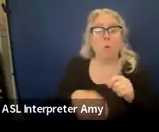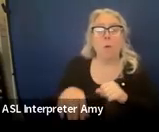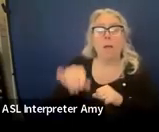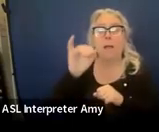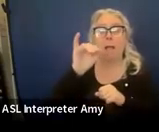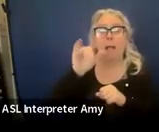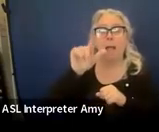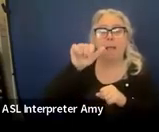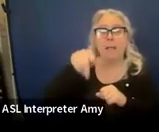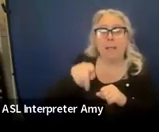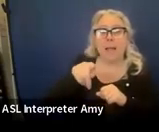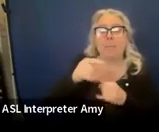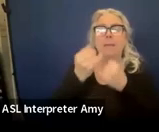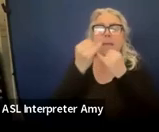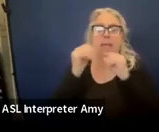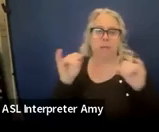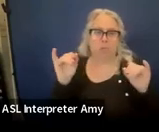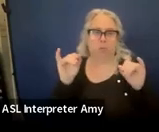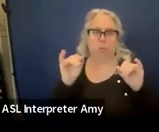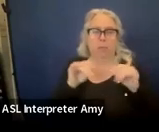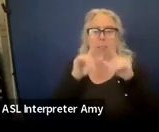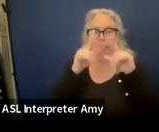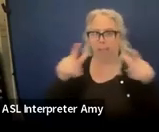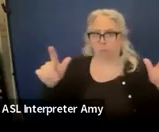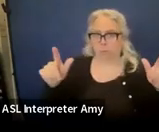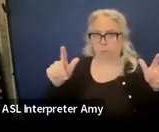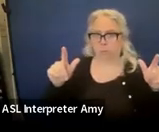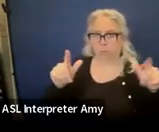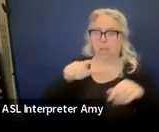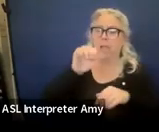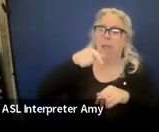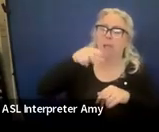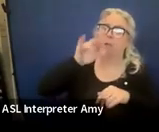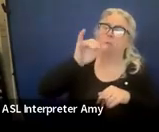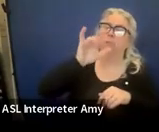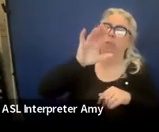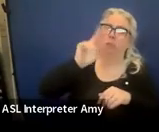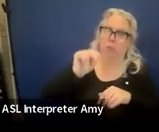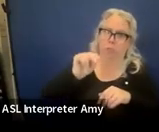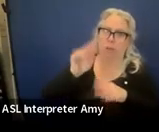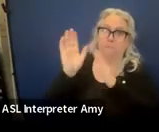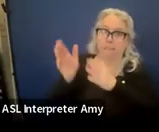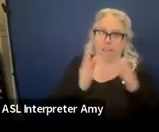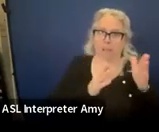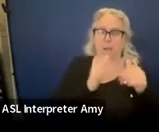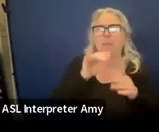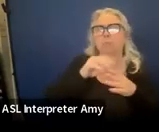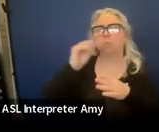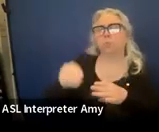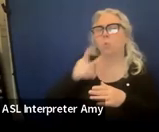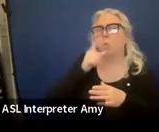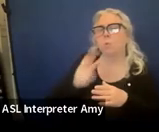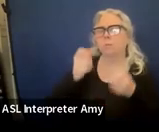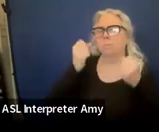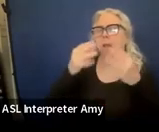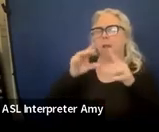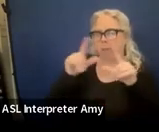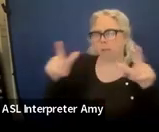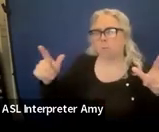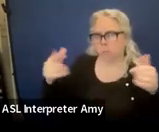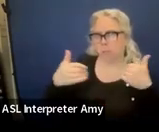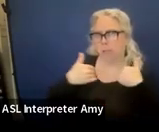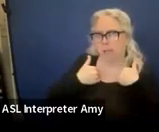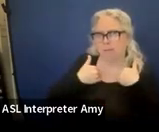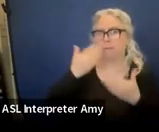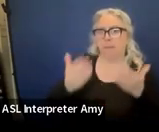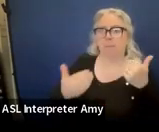Language Acquisition Plan. So that would be for any student that's a multilingual learner that may have